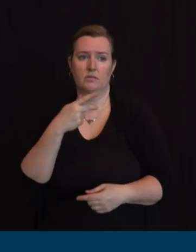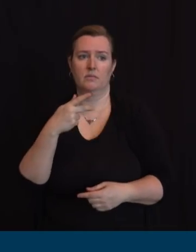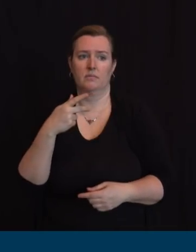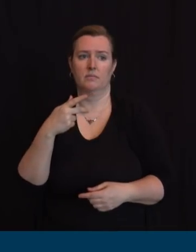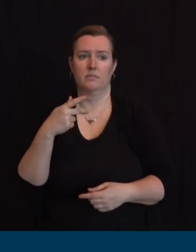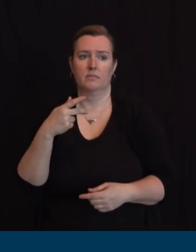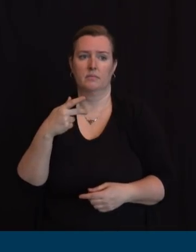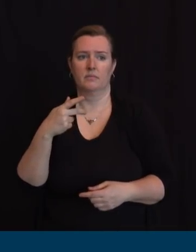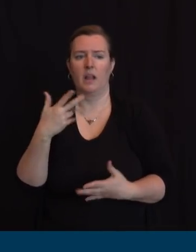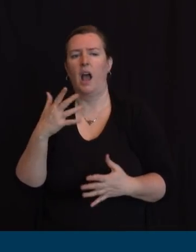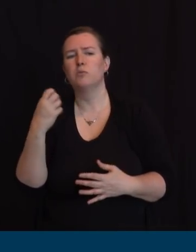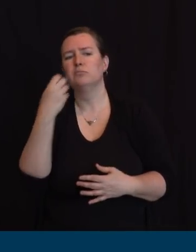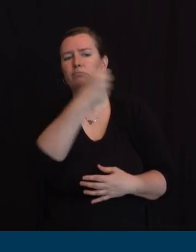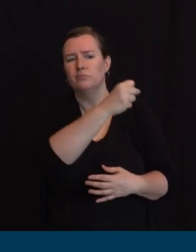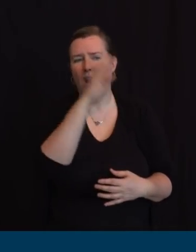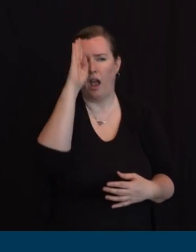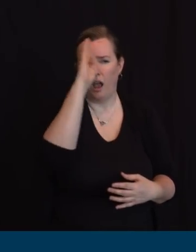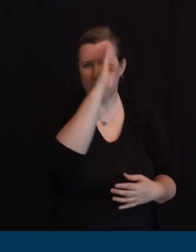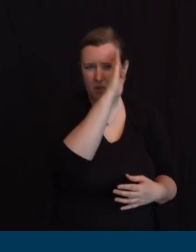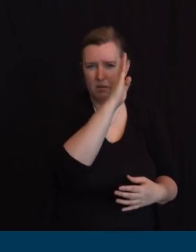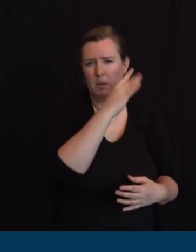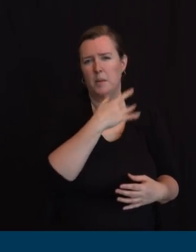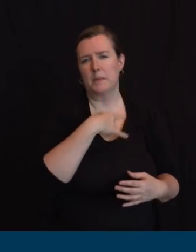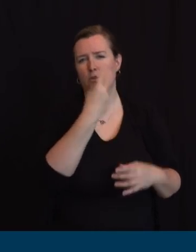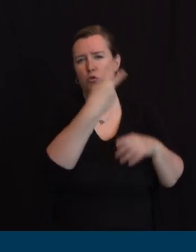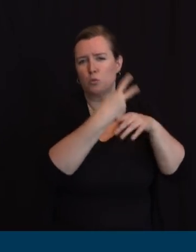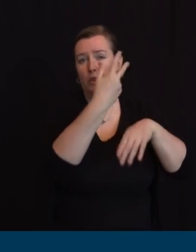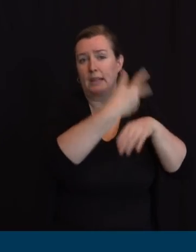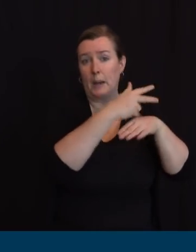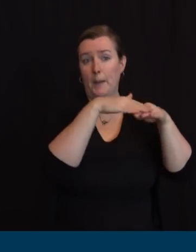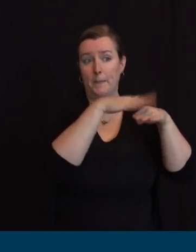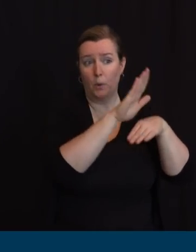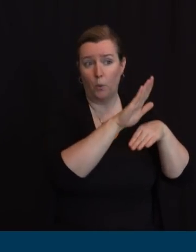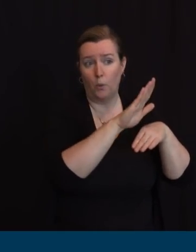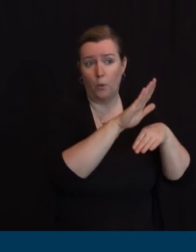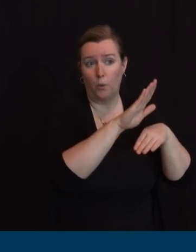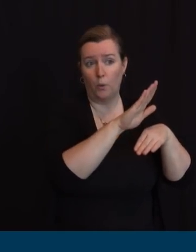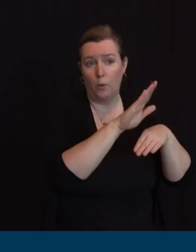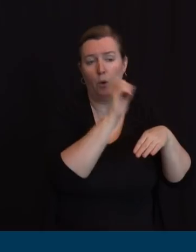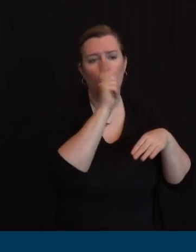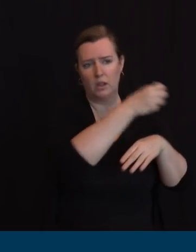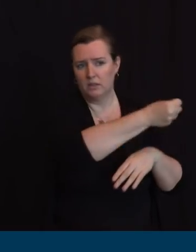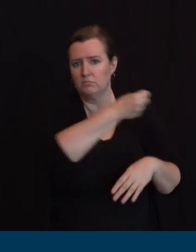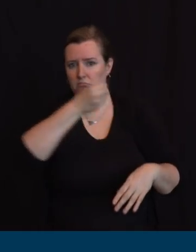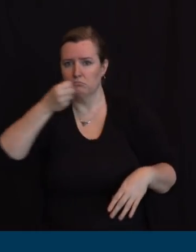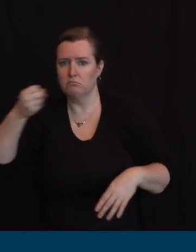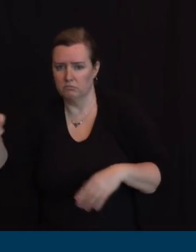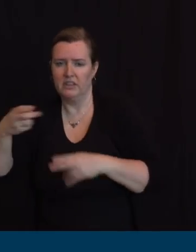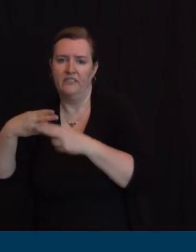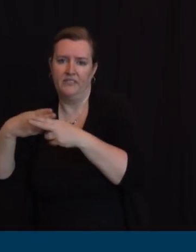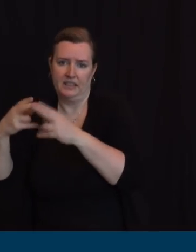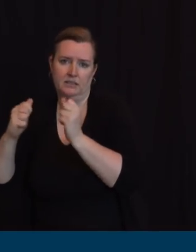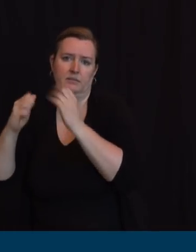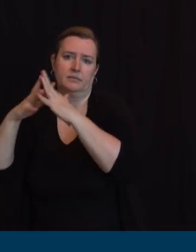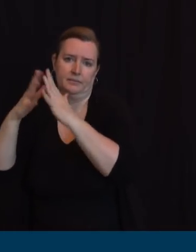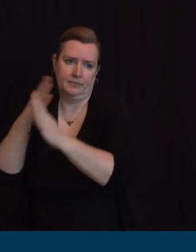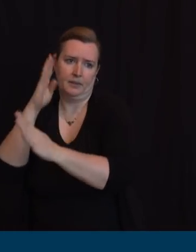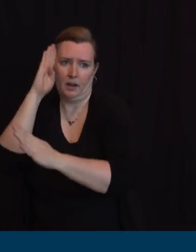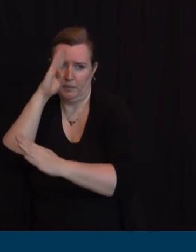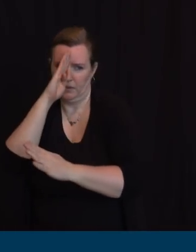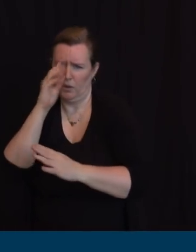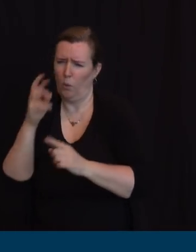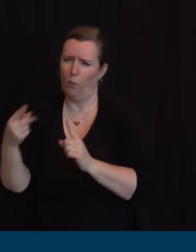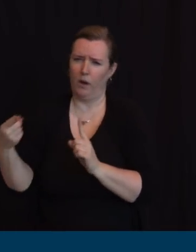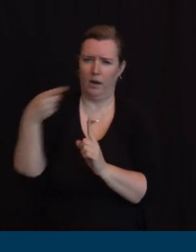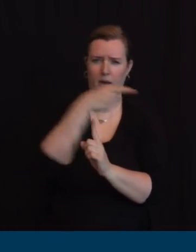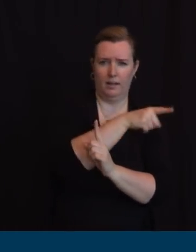hospitals they don't know you know it's a new thing they can't imagine being in a field hospital and some of them have said